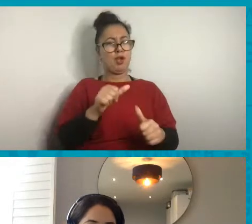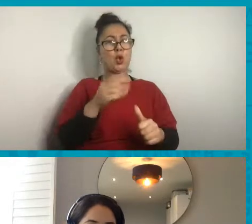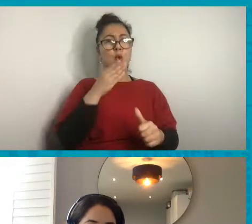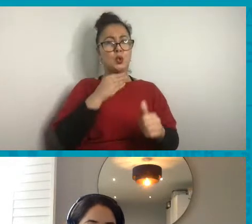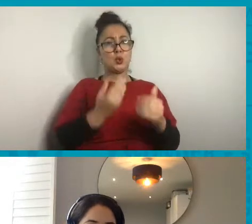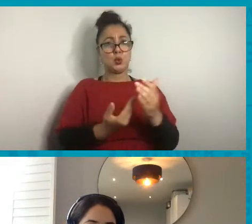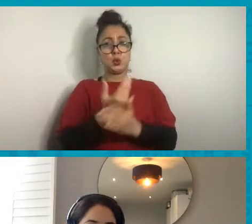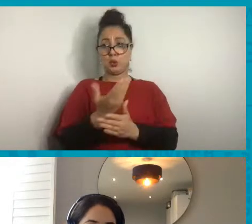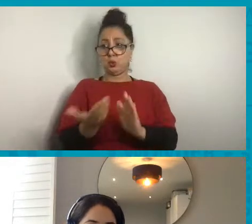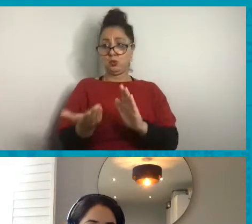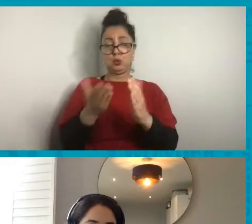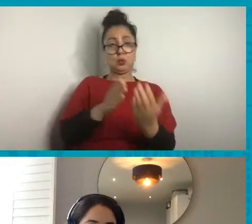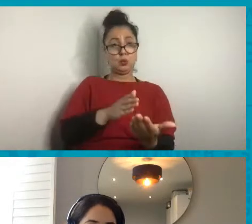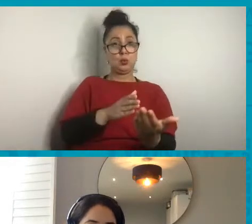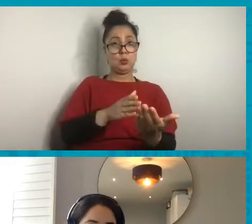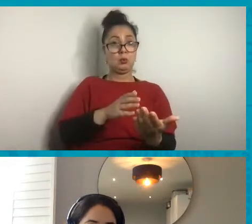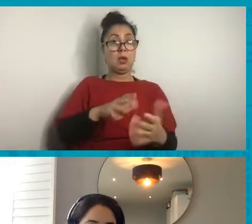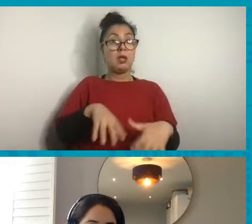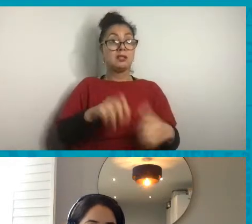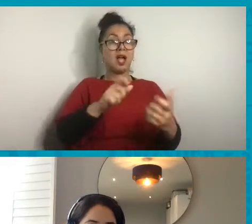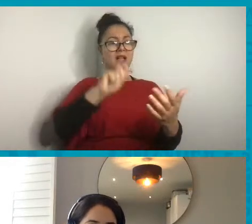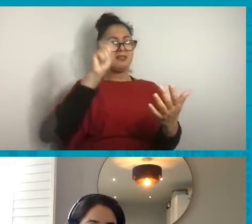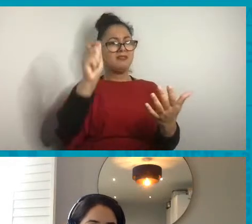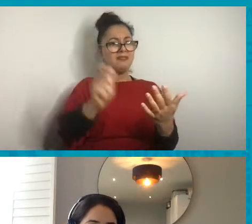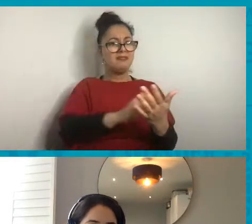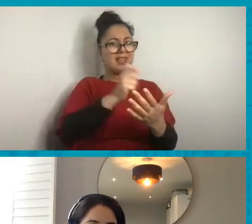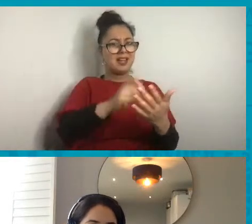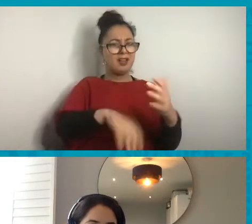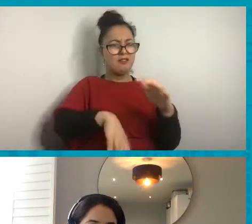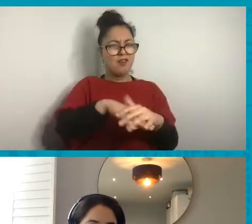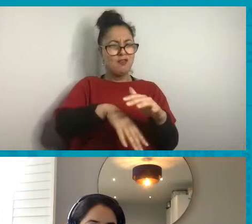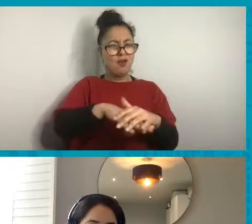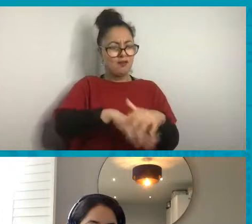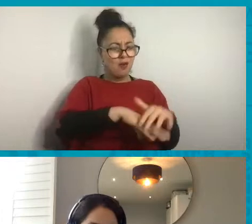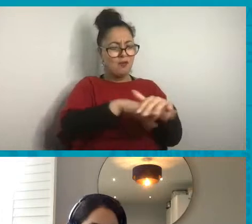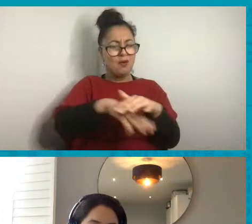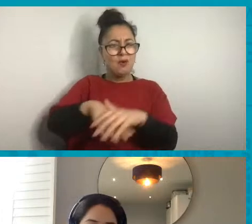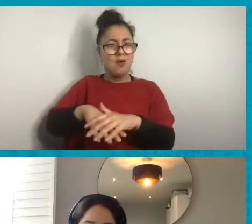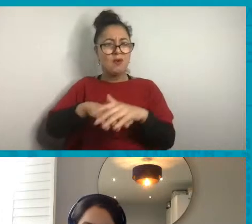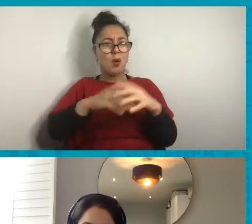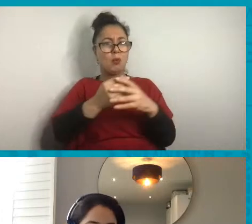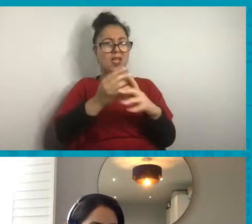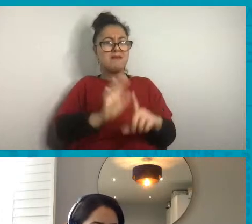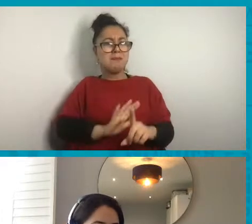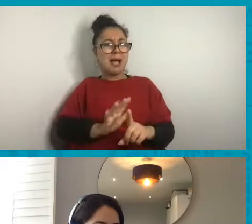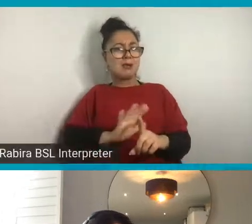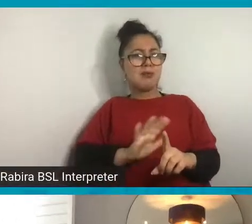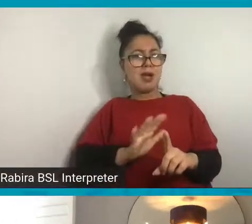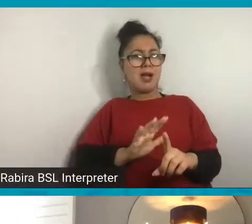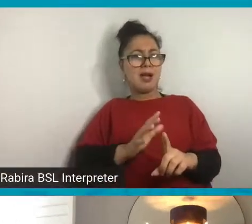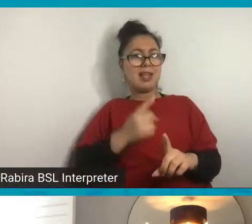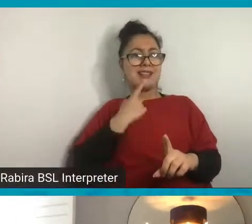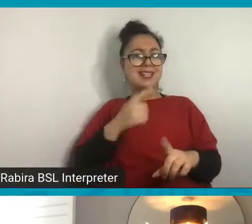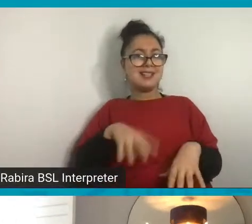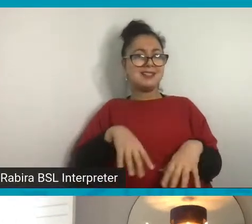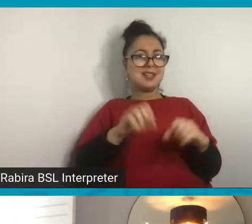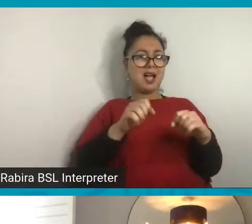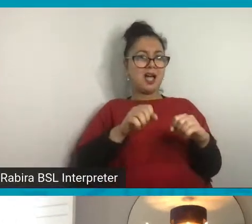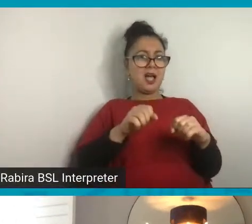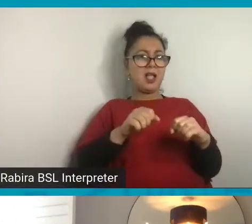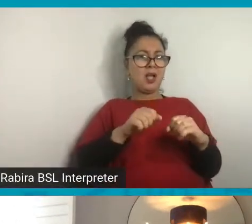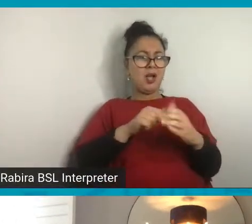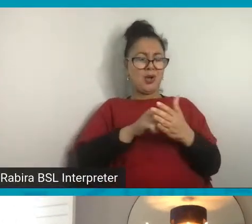with filling in that space with some sort of background. Because I said at the start of the workshop, it's always